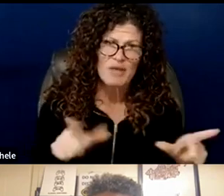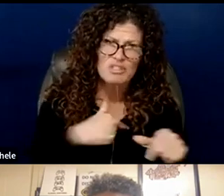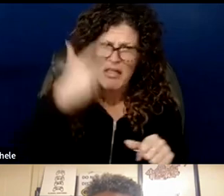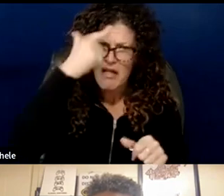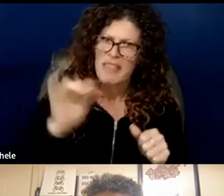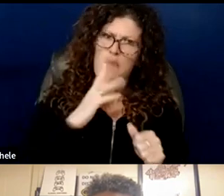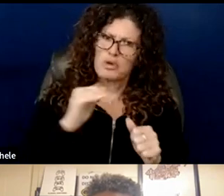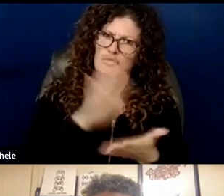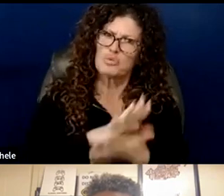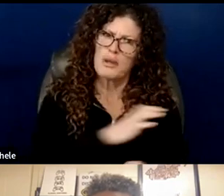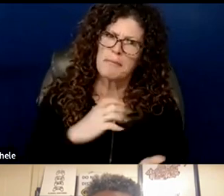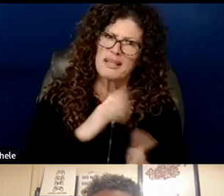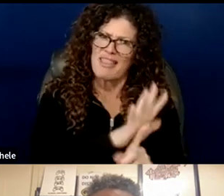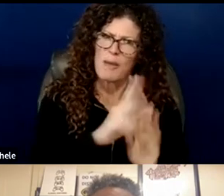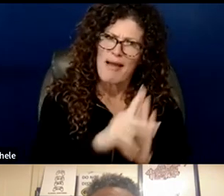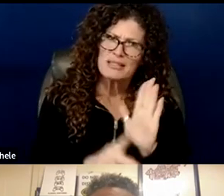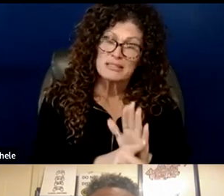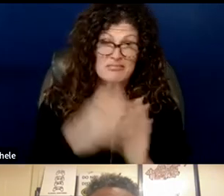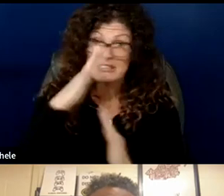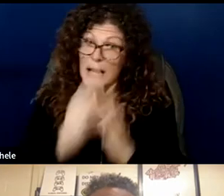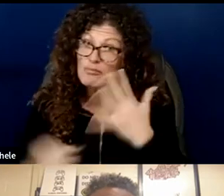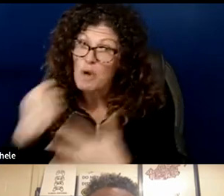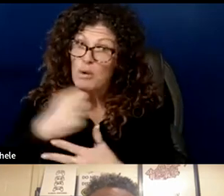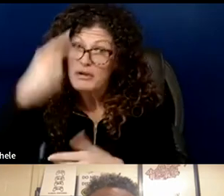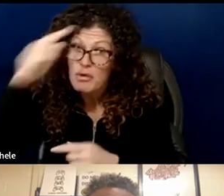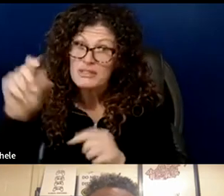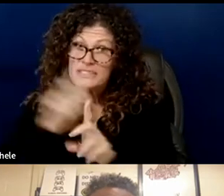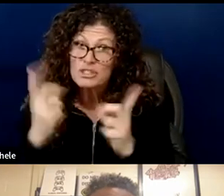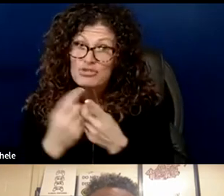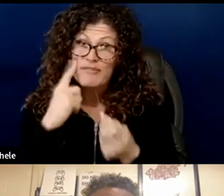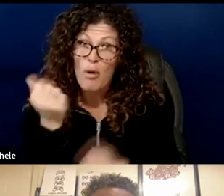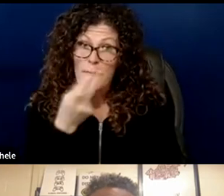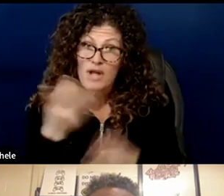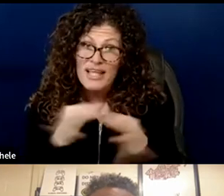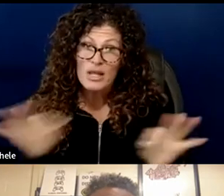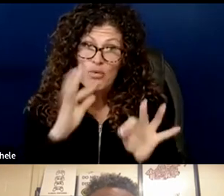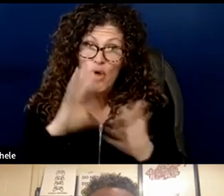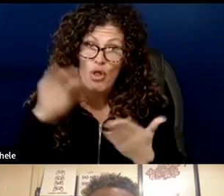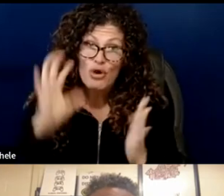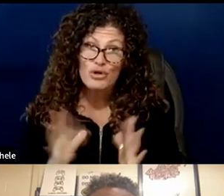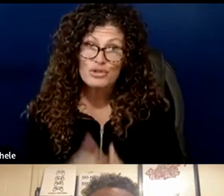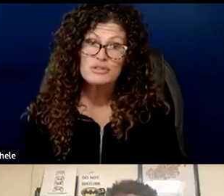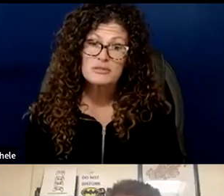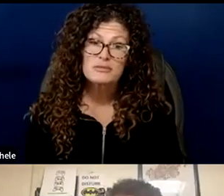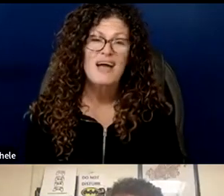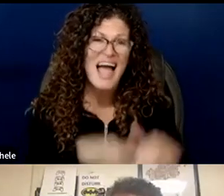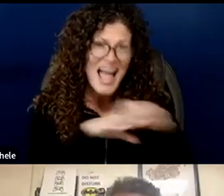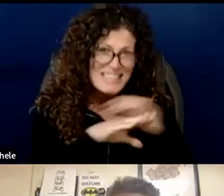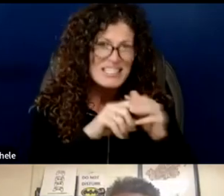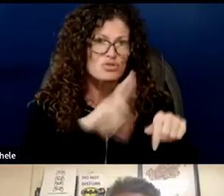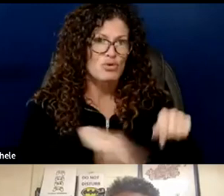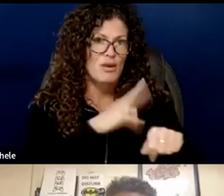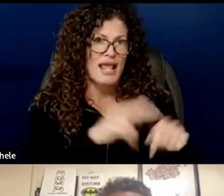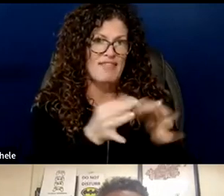it is a top priority of the district and its plans for multilingual learners if access to native language is the